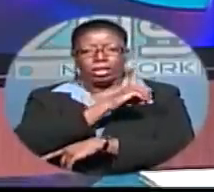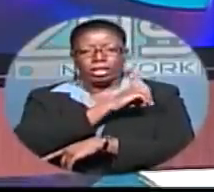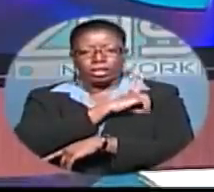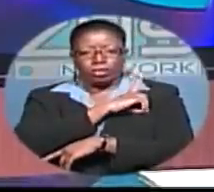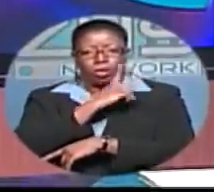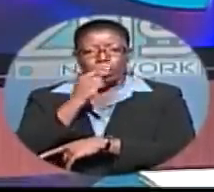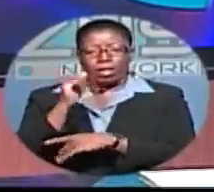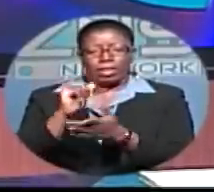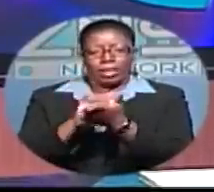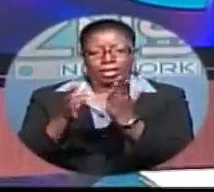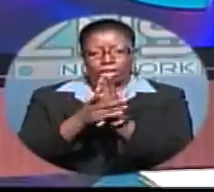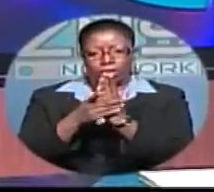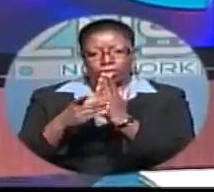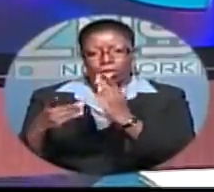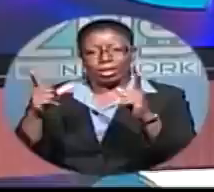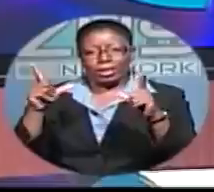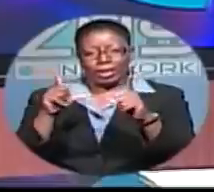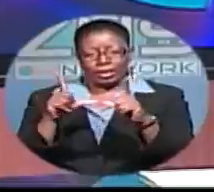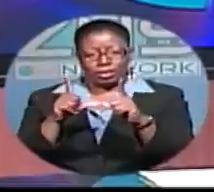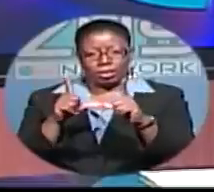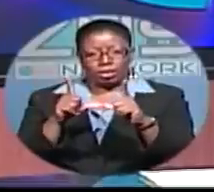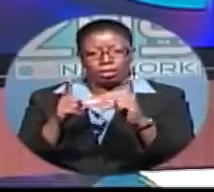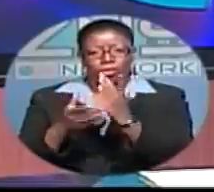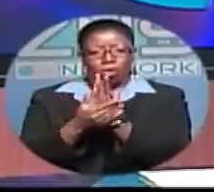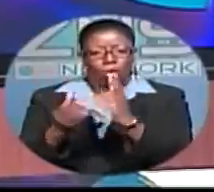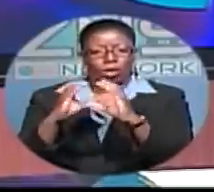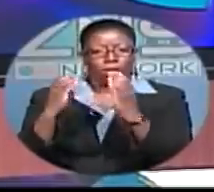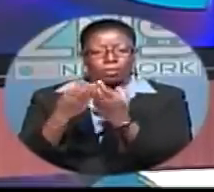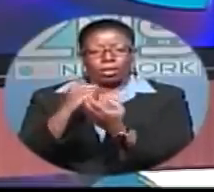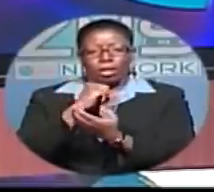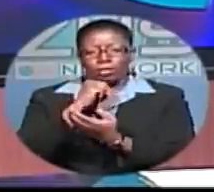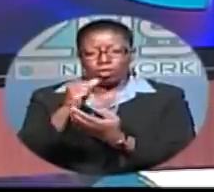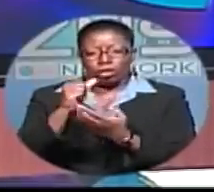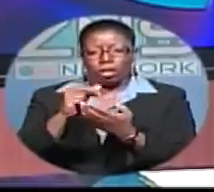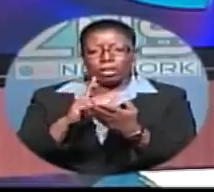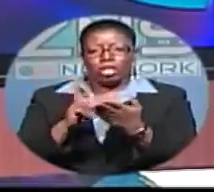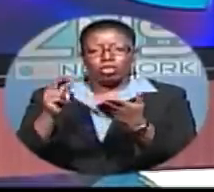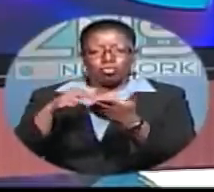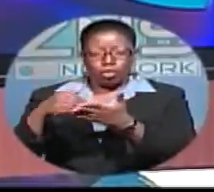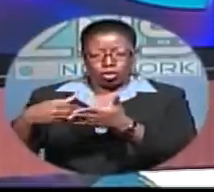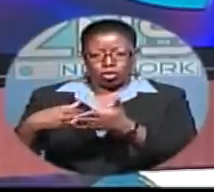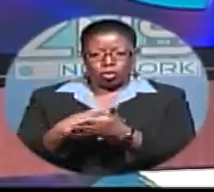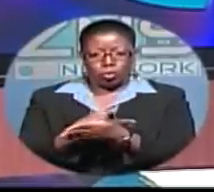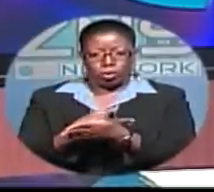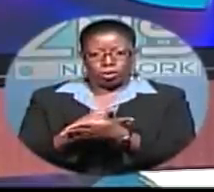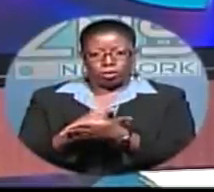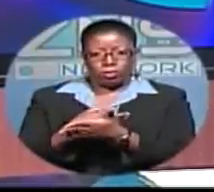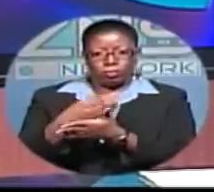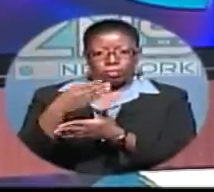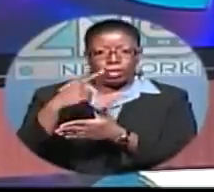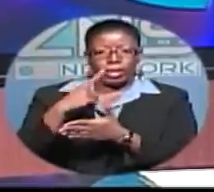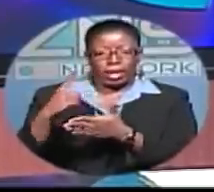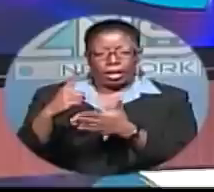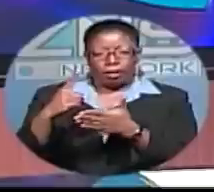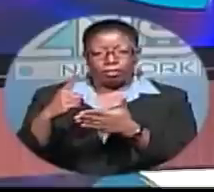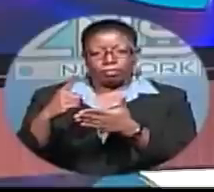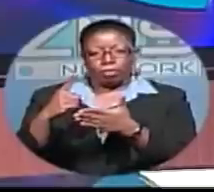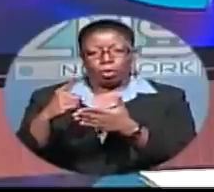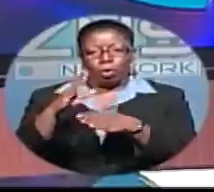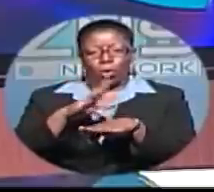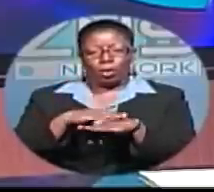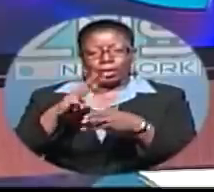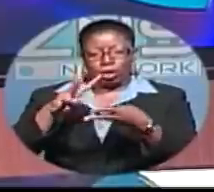petroleum licenses for the Bahamas Petroleum Company have not been renewed. BPC recently posted a release on its website